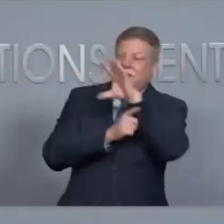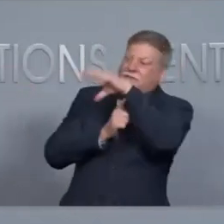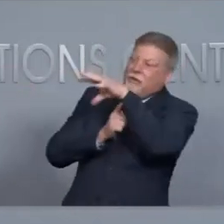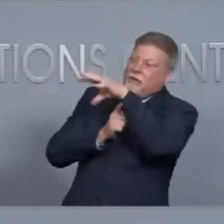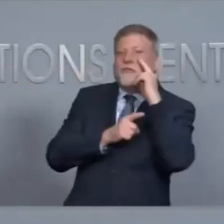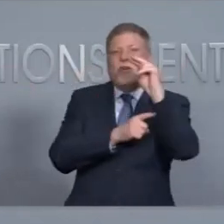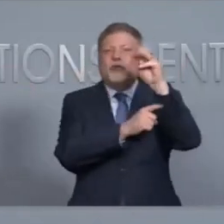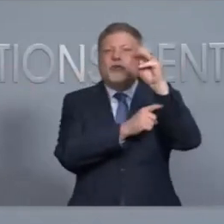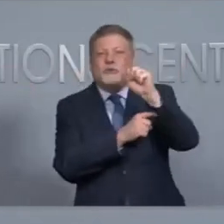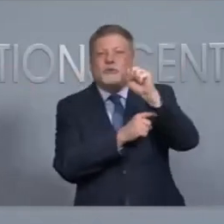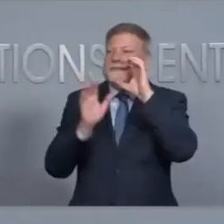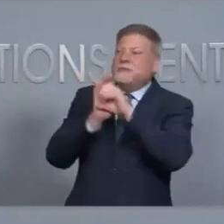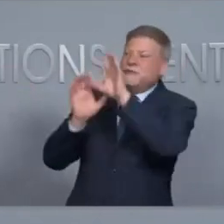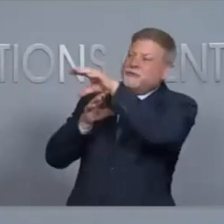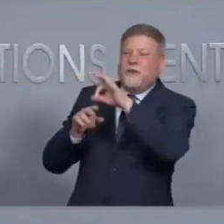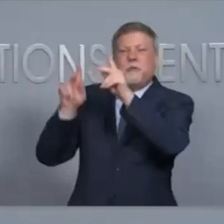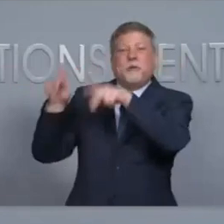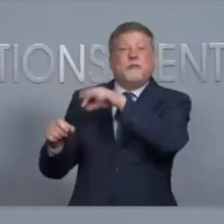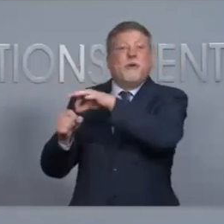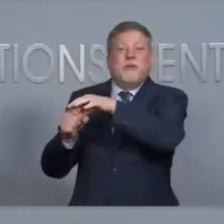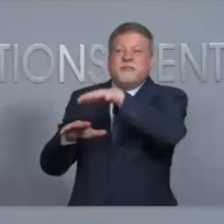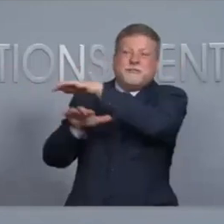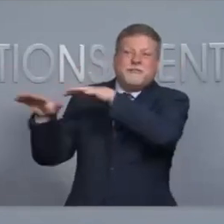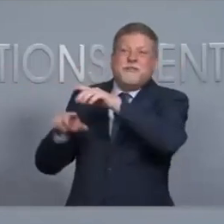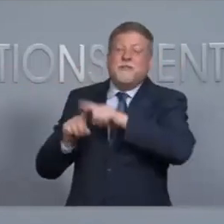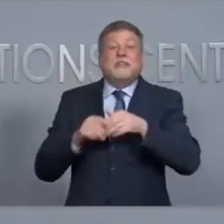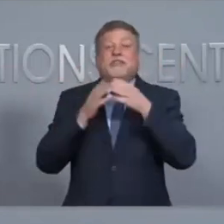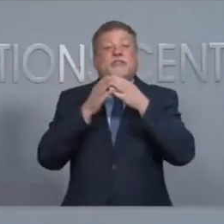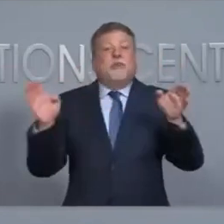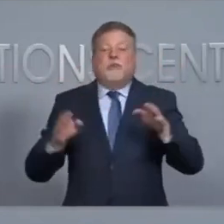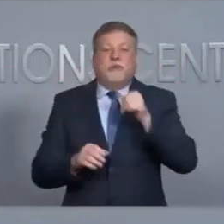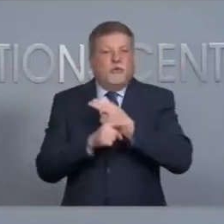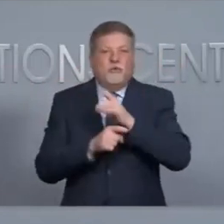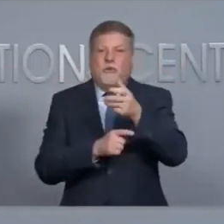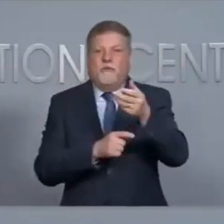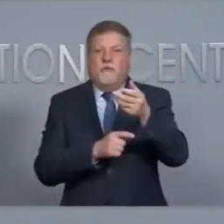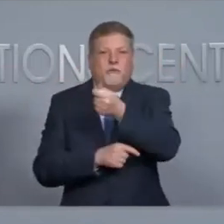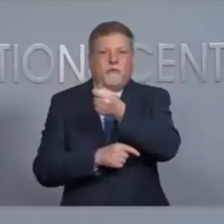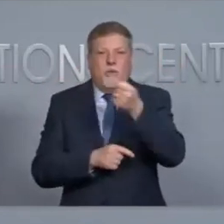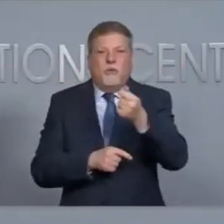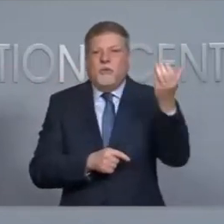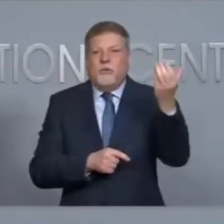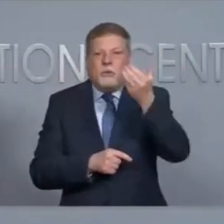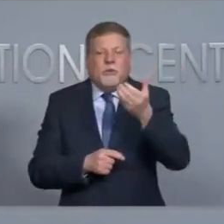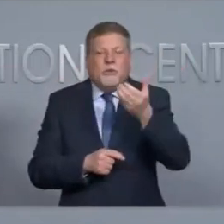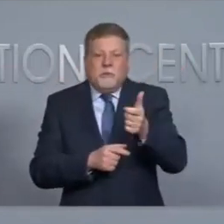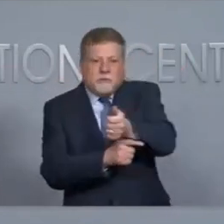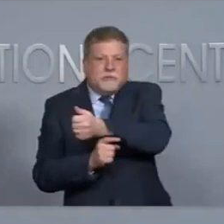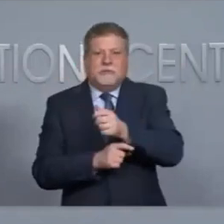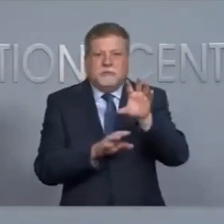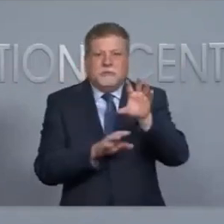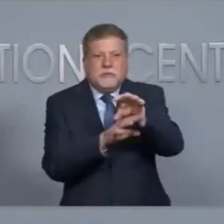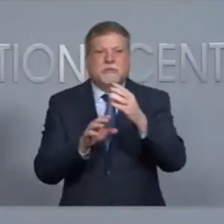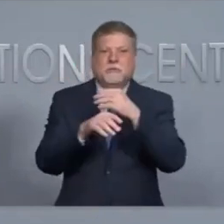the voting place but as a general matter voters should not be using their phone or any other device to take pictures or video